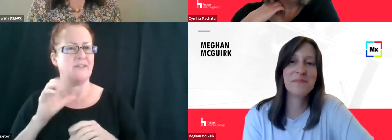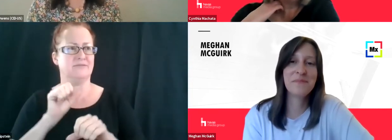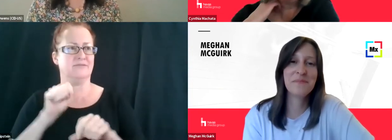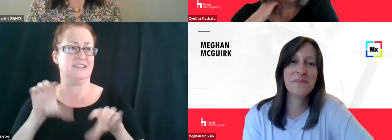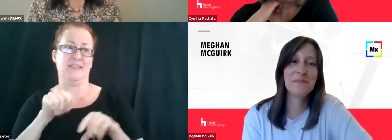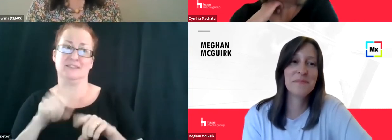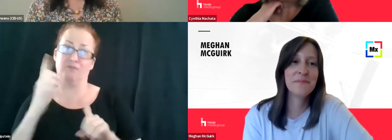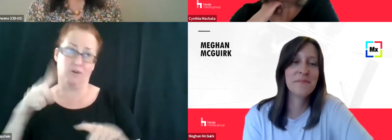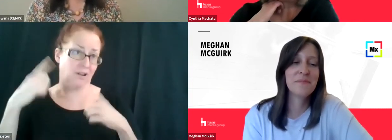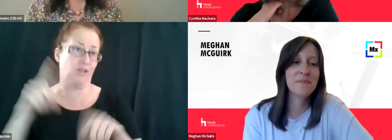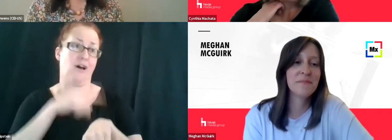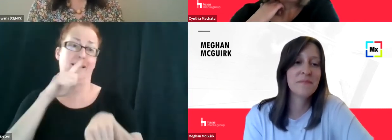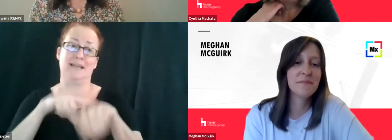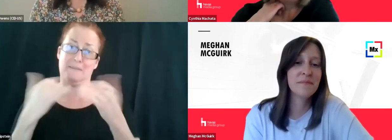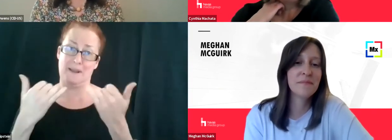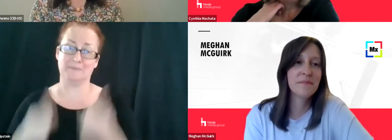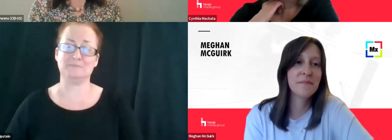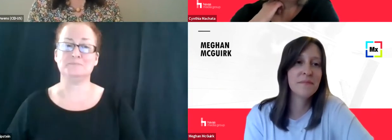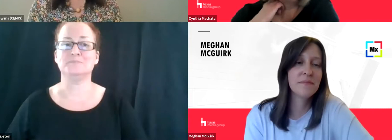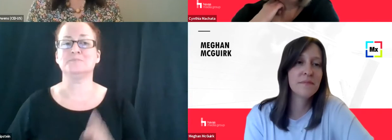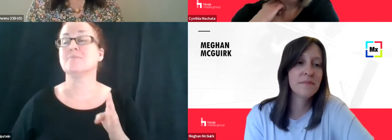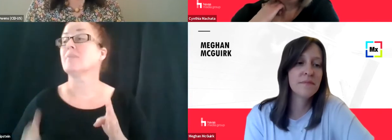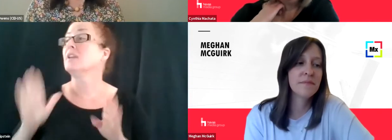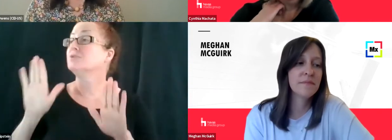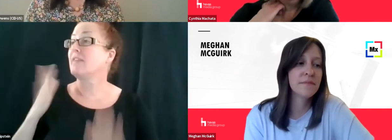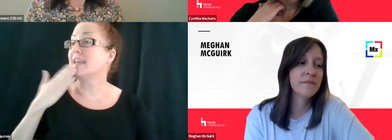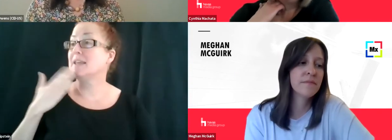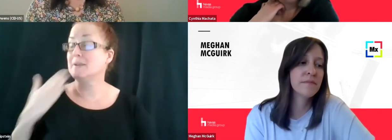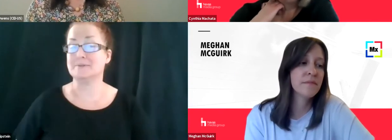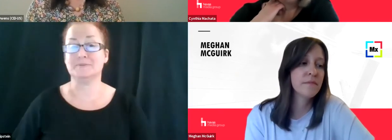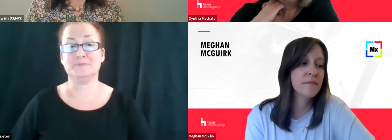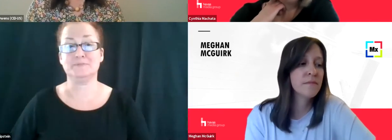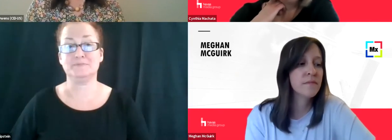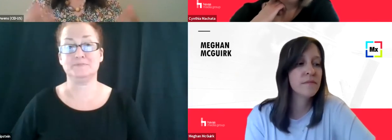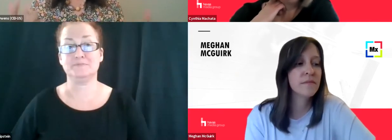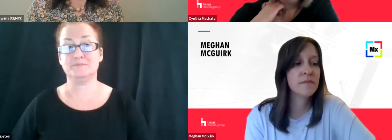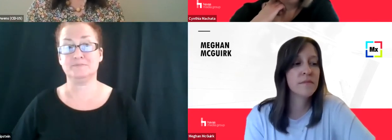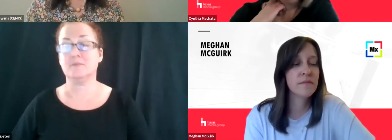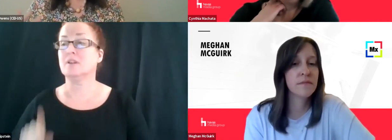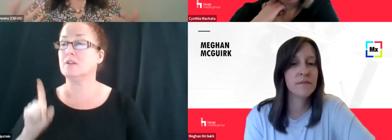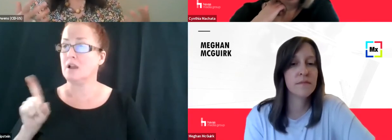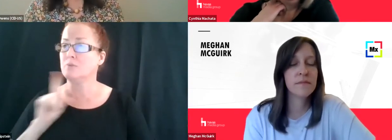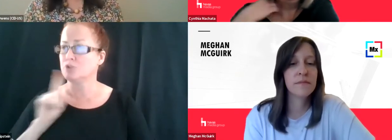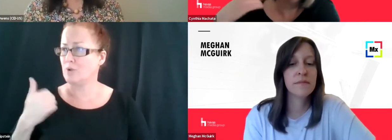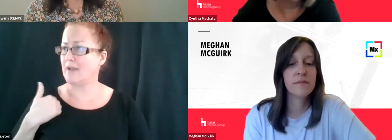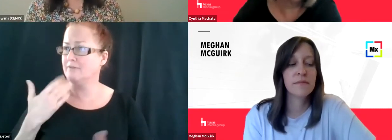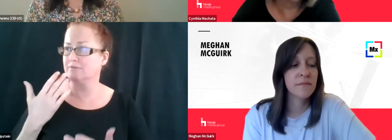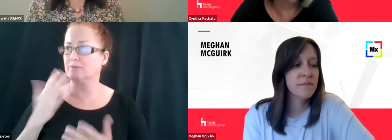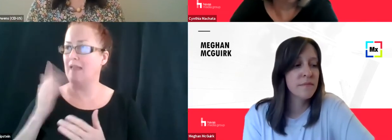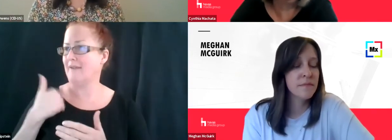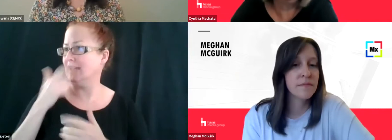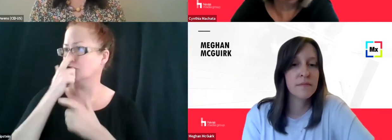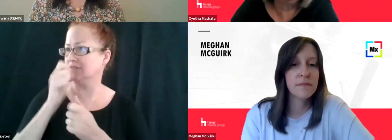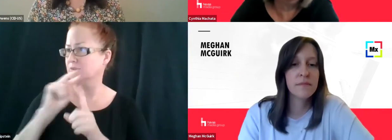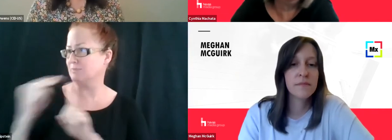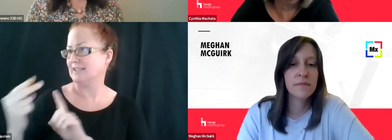now. Great. Well, thank you. And I think, you know, you're going to bring some interesting, shed some interesting light, I think on